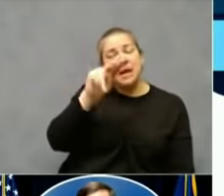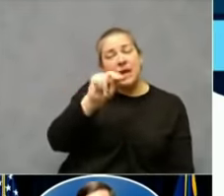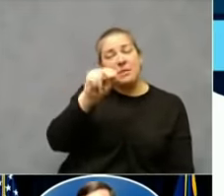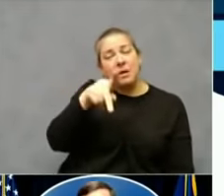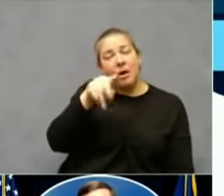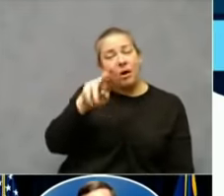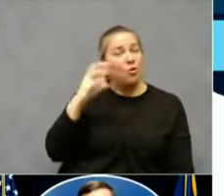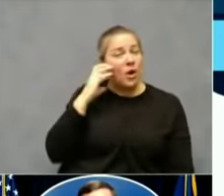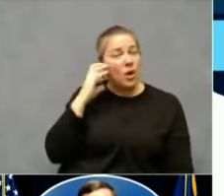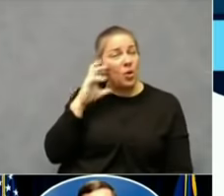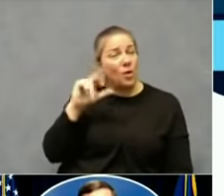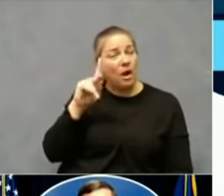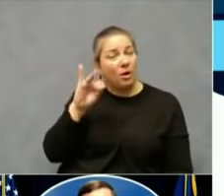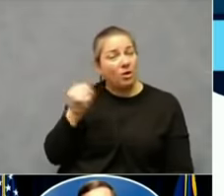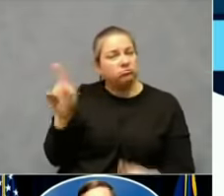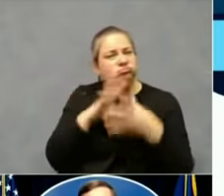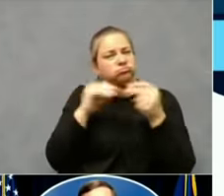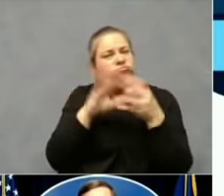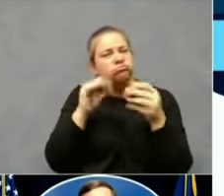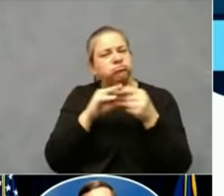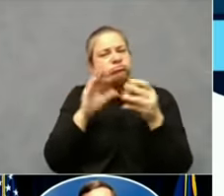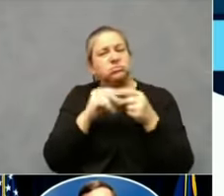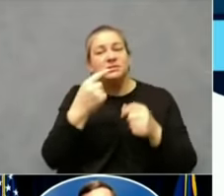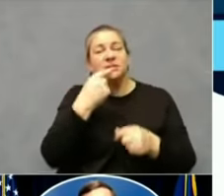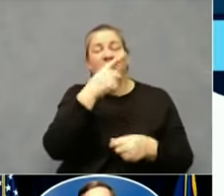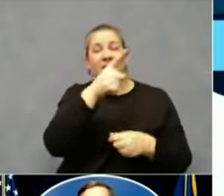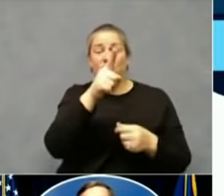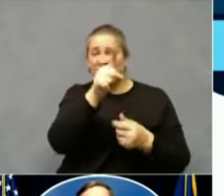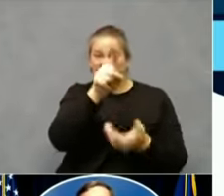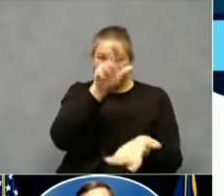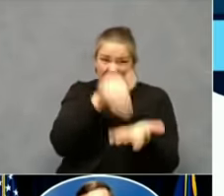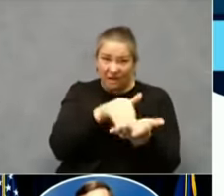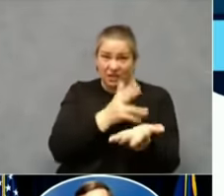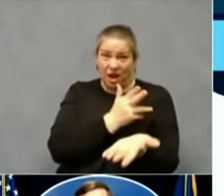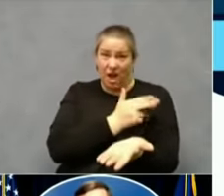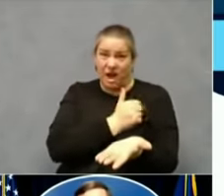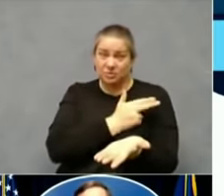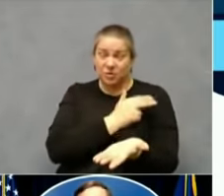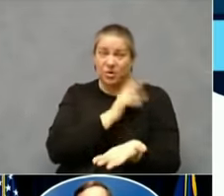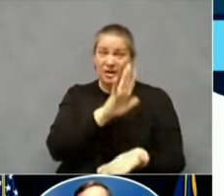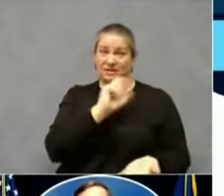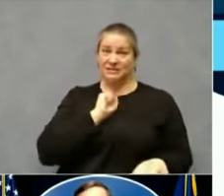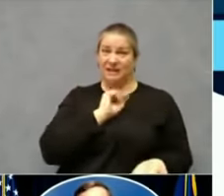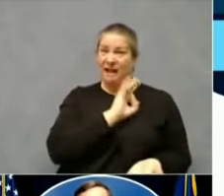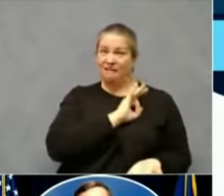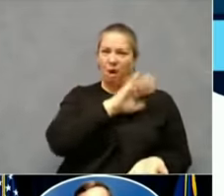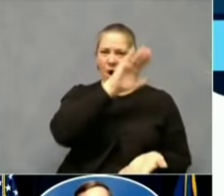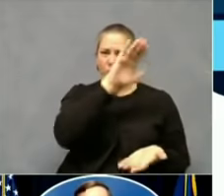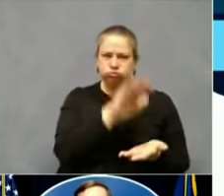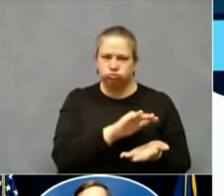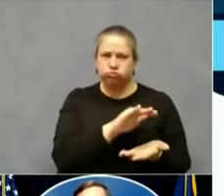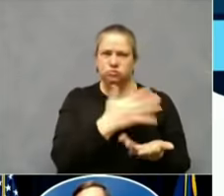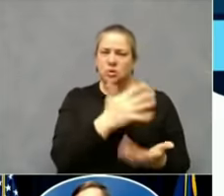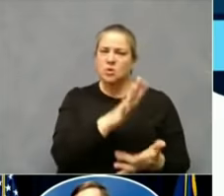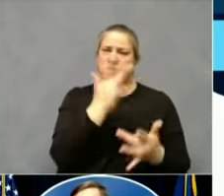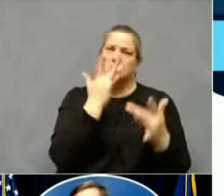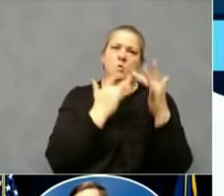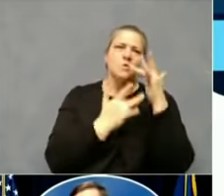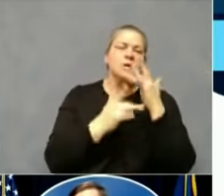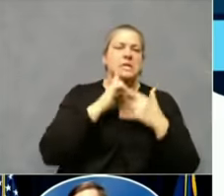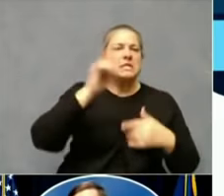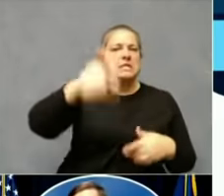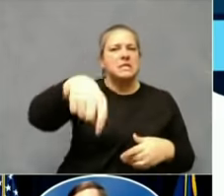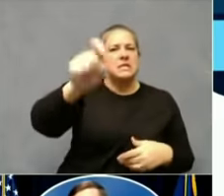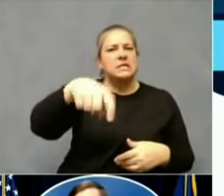short on staff. Exactly what we're talking about, not theoretical, but happening here and happening in real time